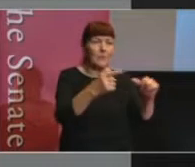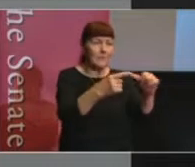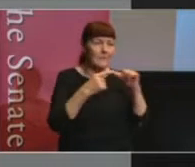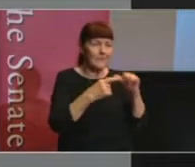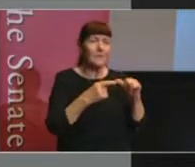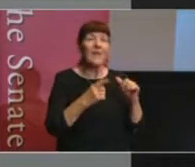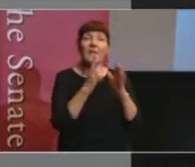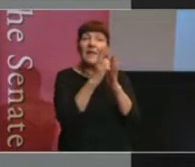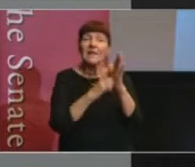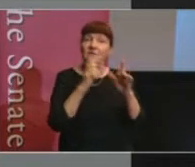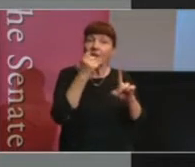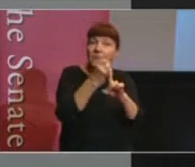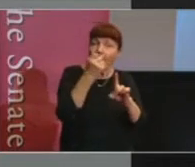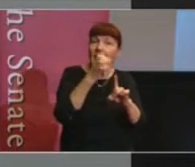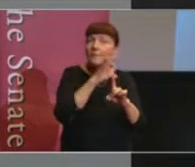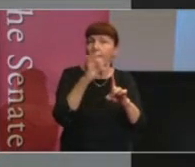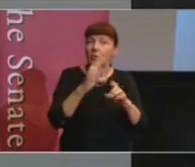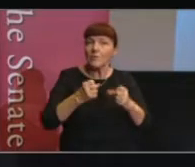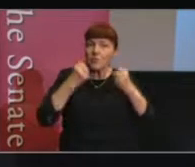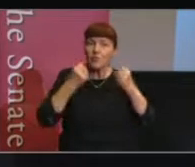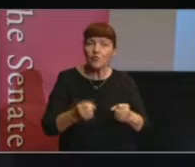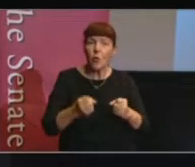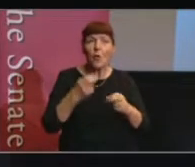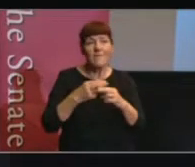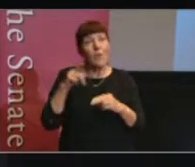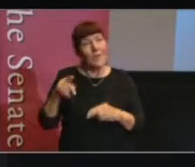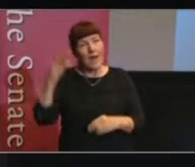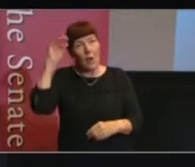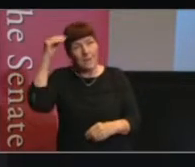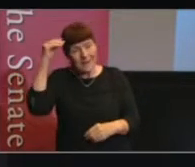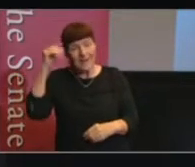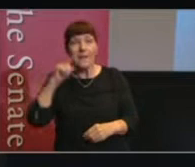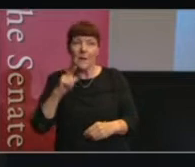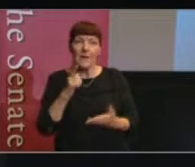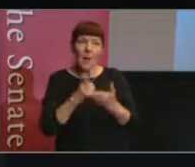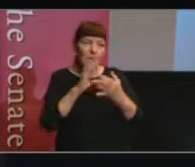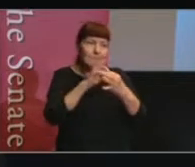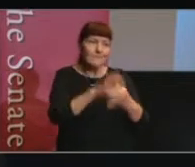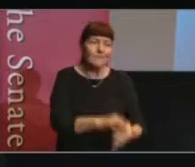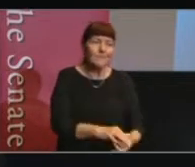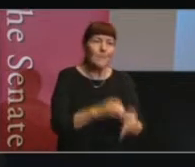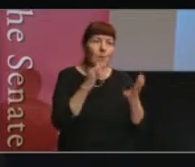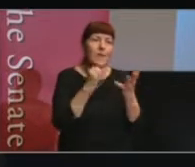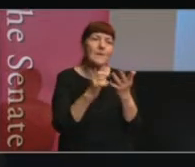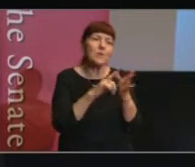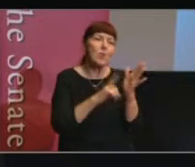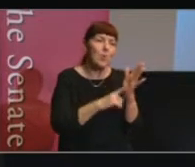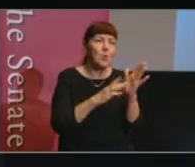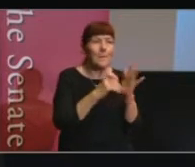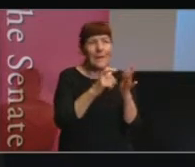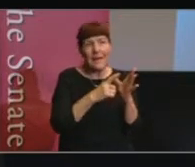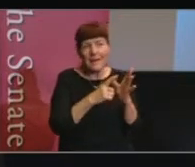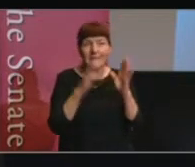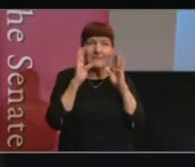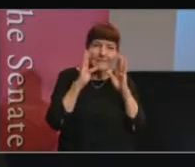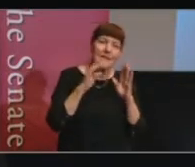impact might not be so strong with that committee. And it had a lot to do with social media. And it had a lot to do with the fact that the chair of